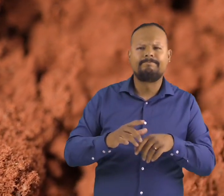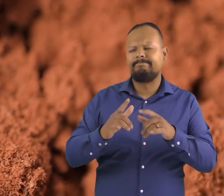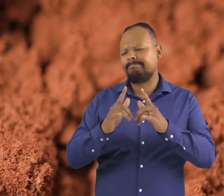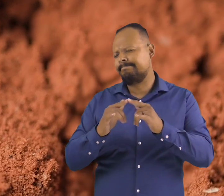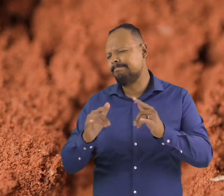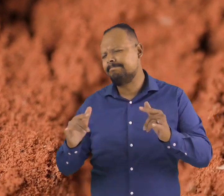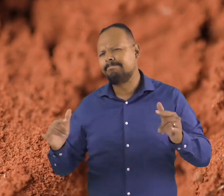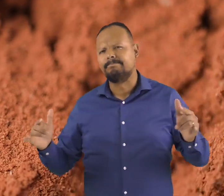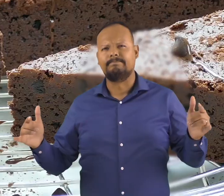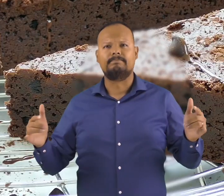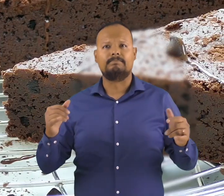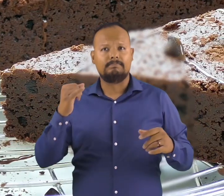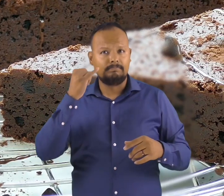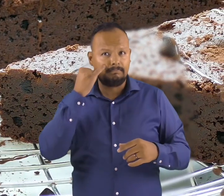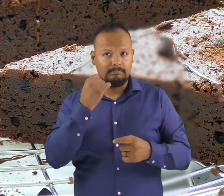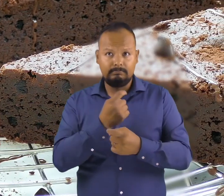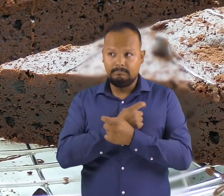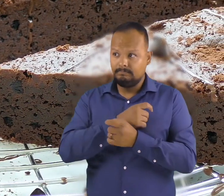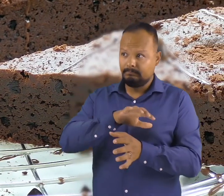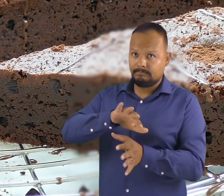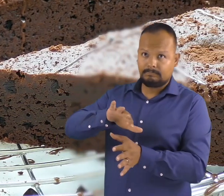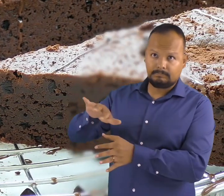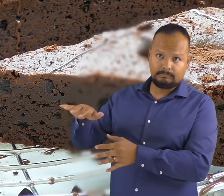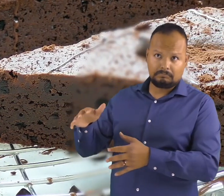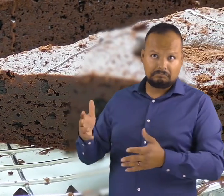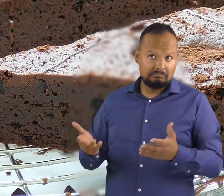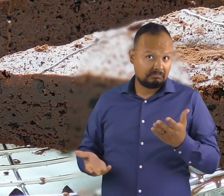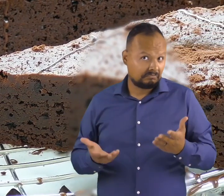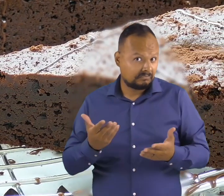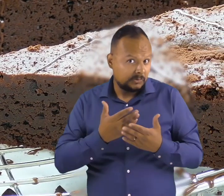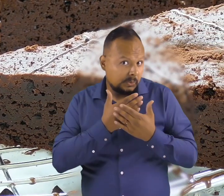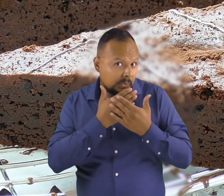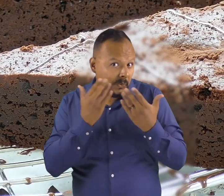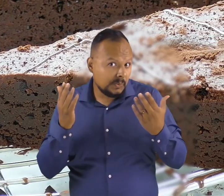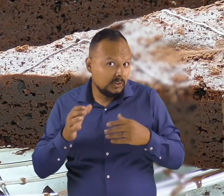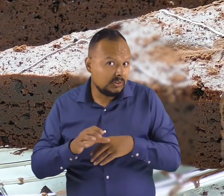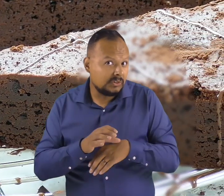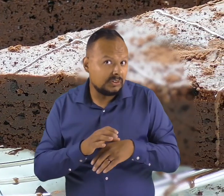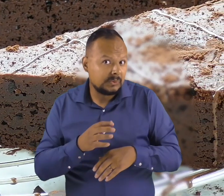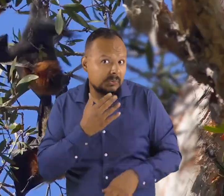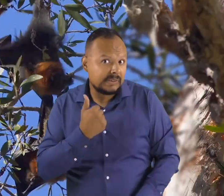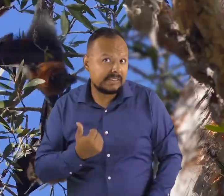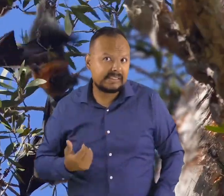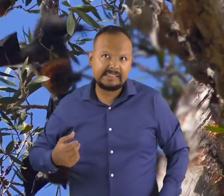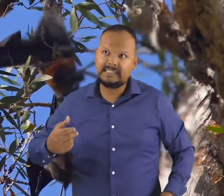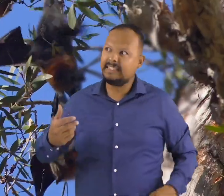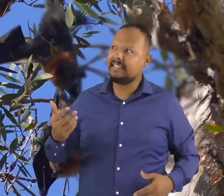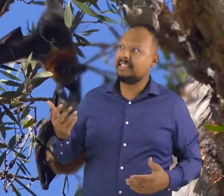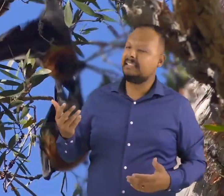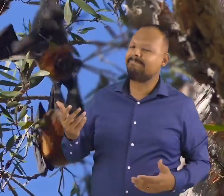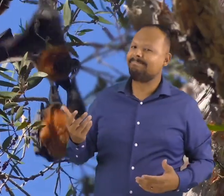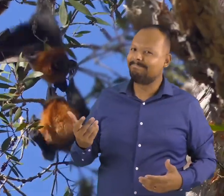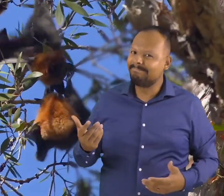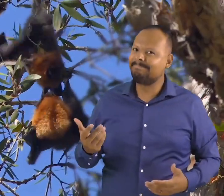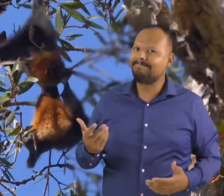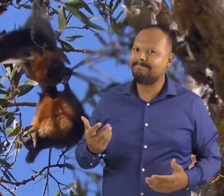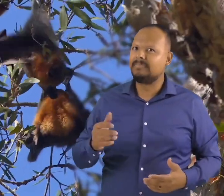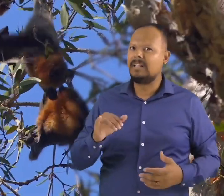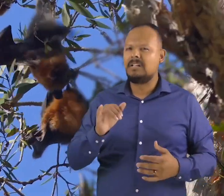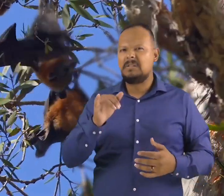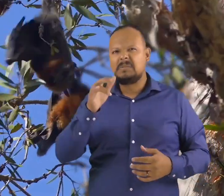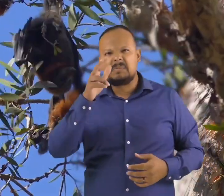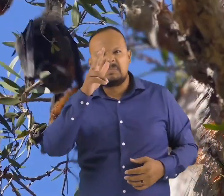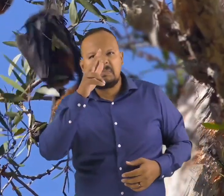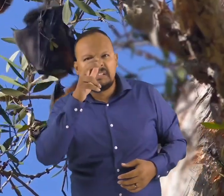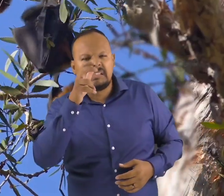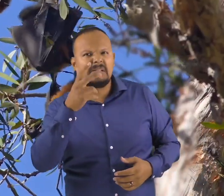Without bats, we might not have delicious chocolate desserts. They also play an extremely